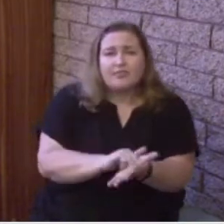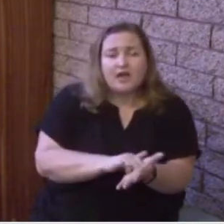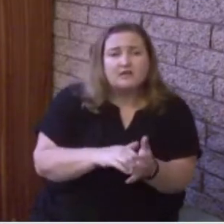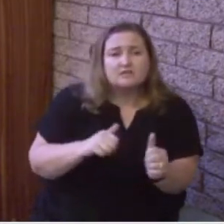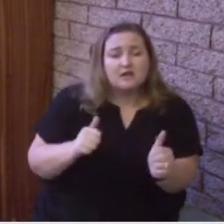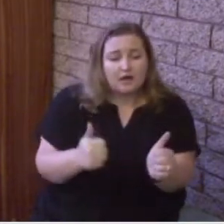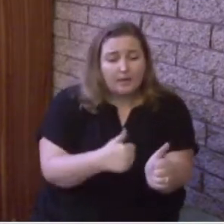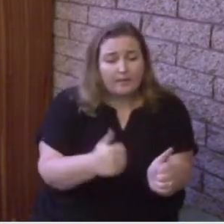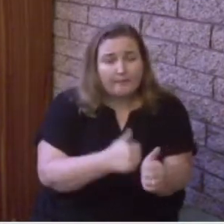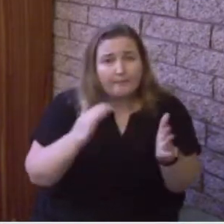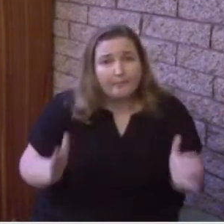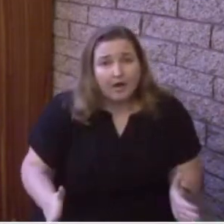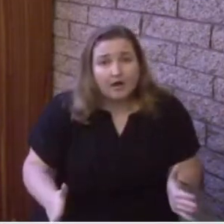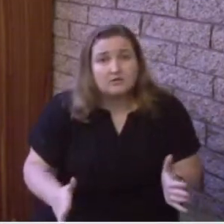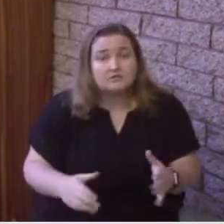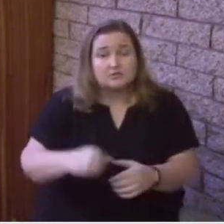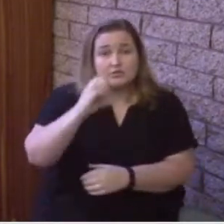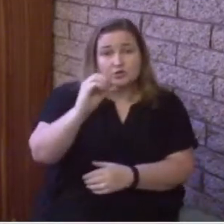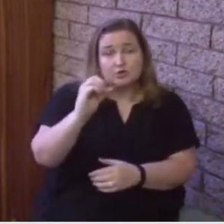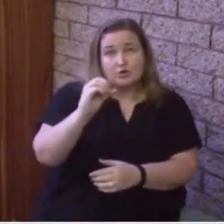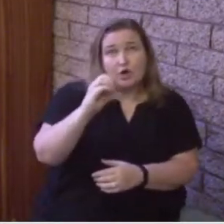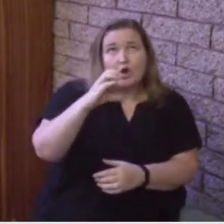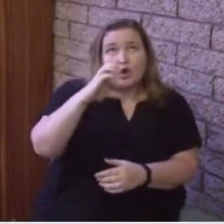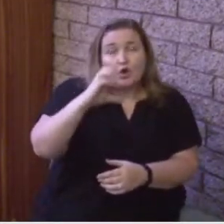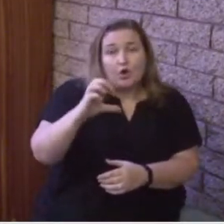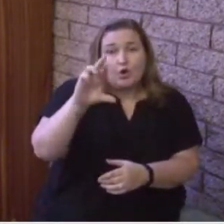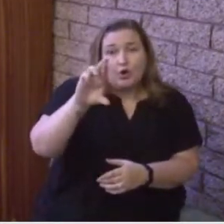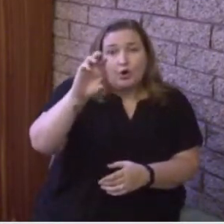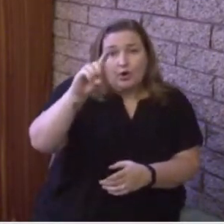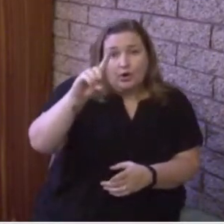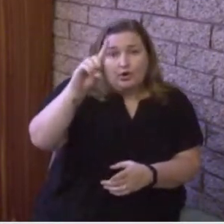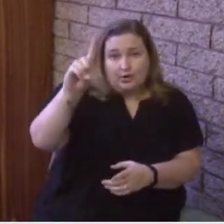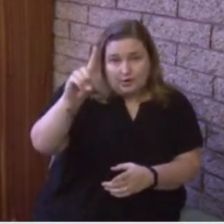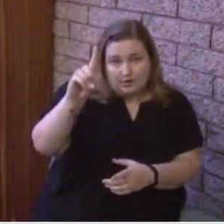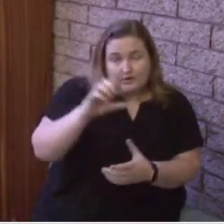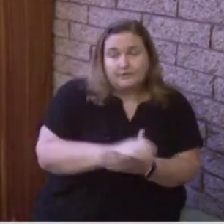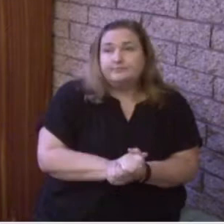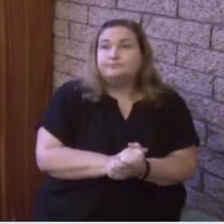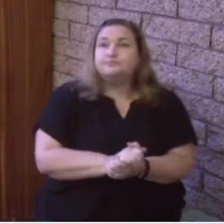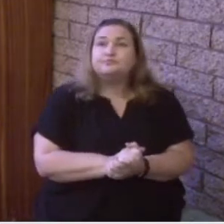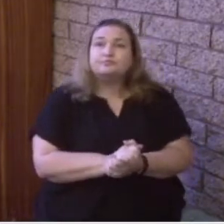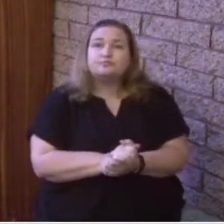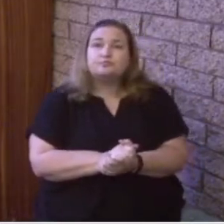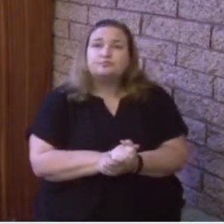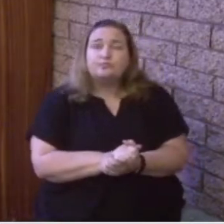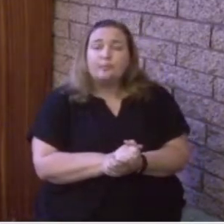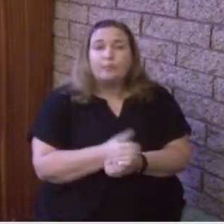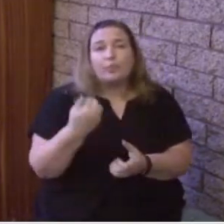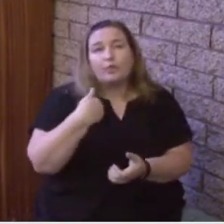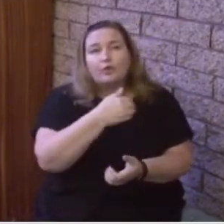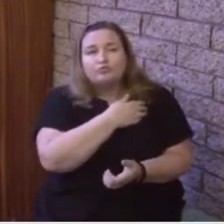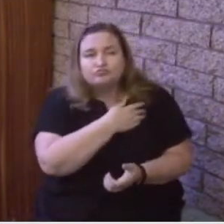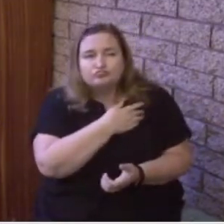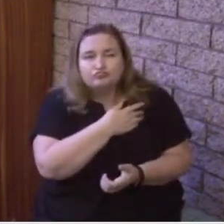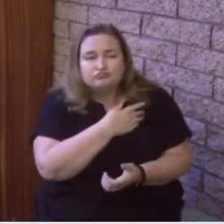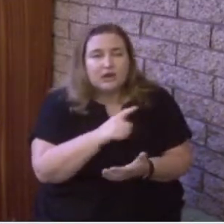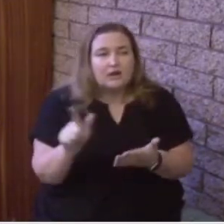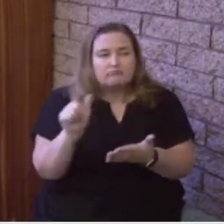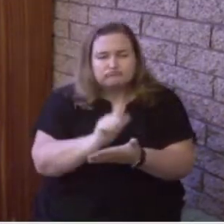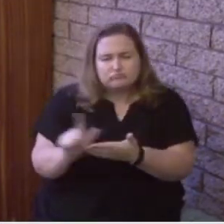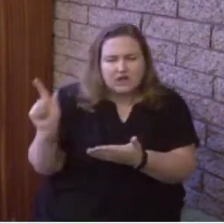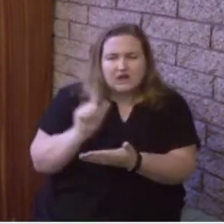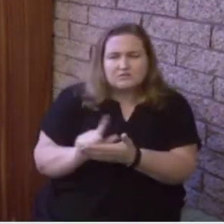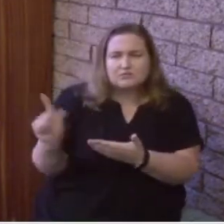it's been given. And over the last several weeks in this series of the Creed, we have spent the past several times